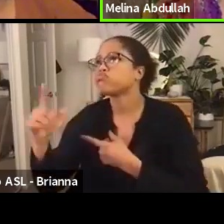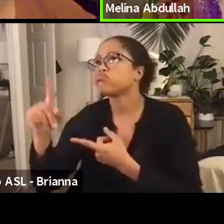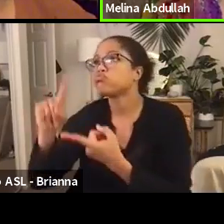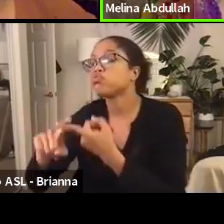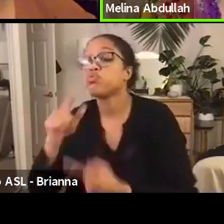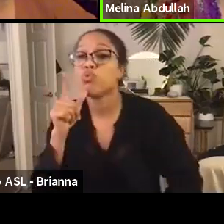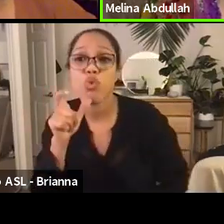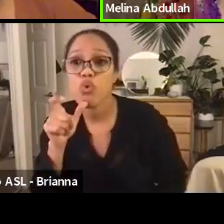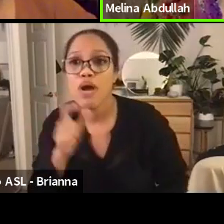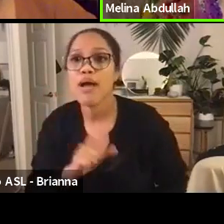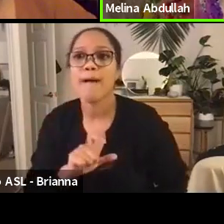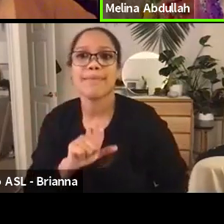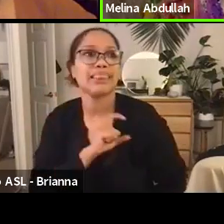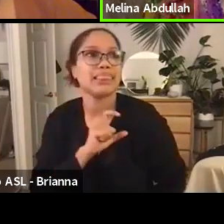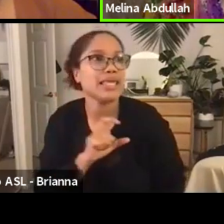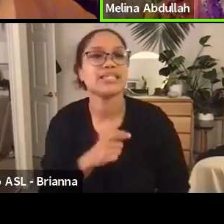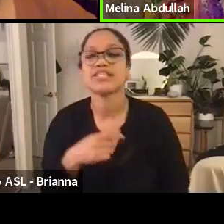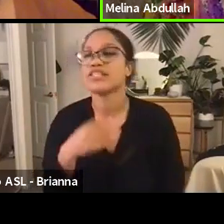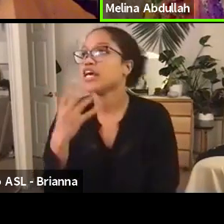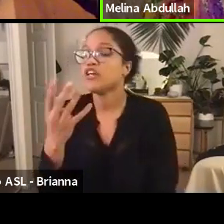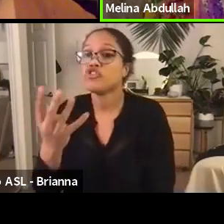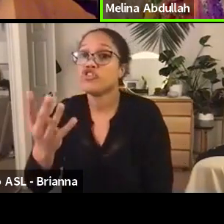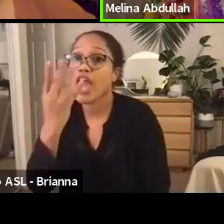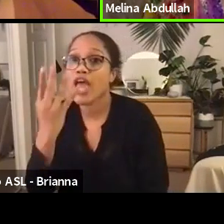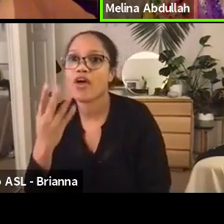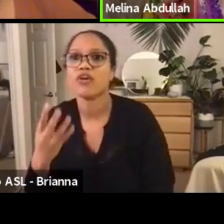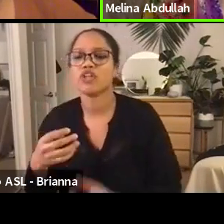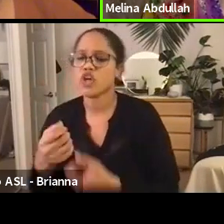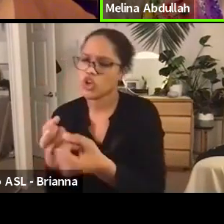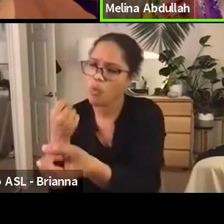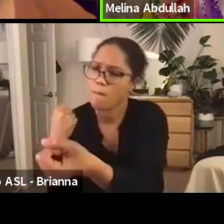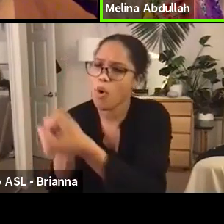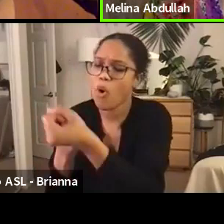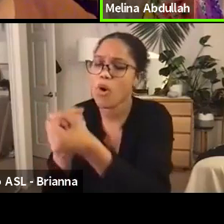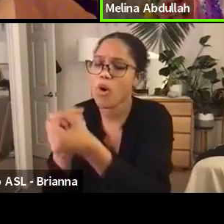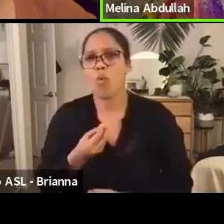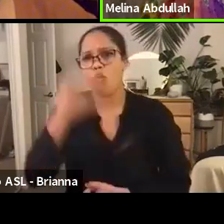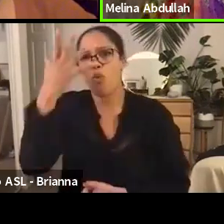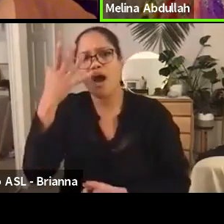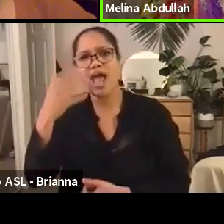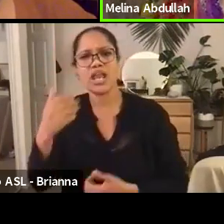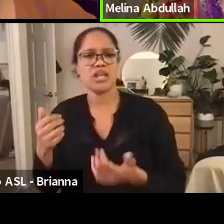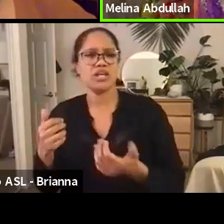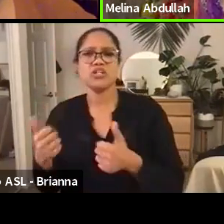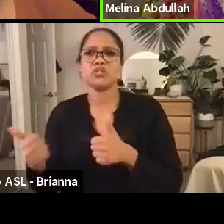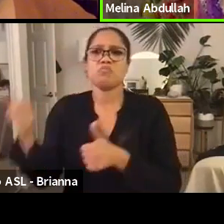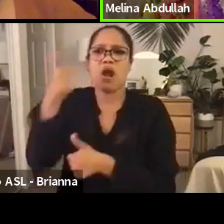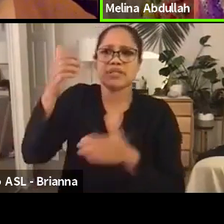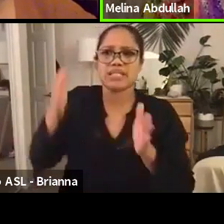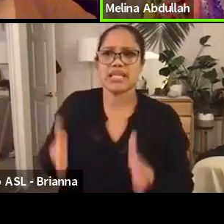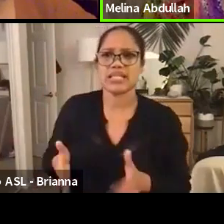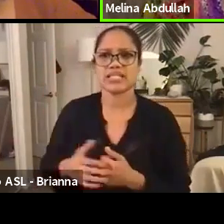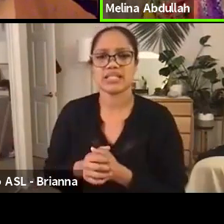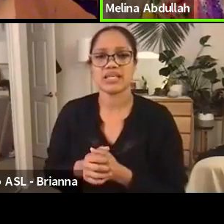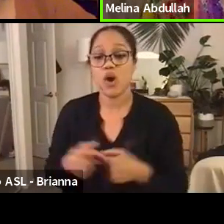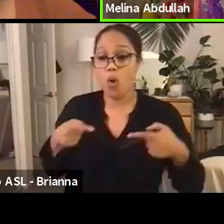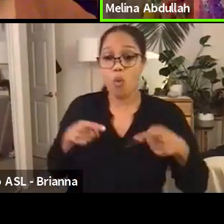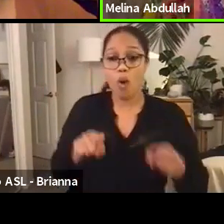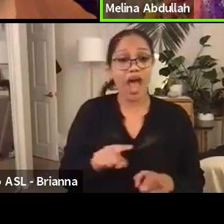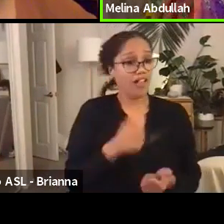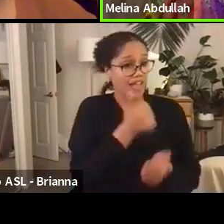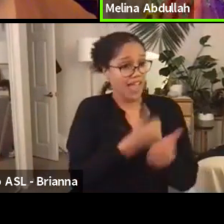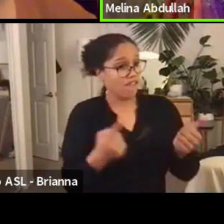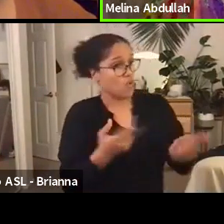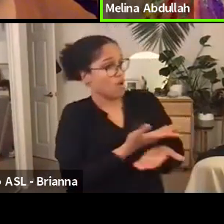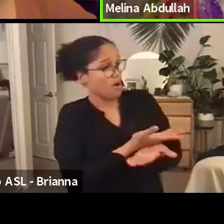up rampant capitalism, rampant white supremacist capitalism while everyone else suffers. And